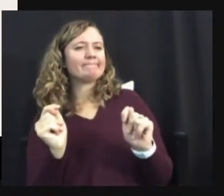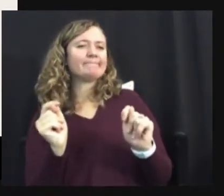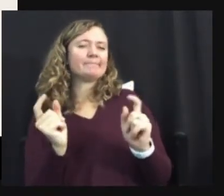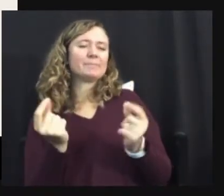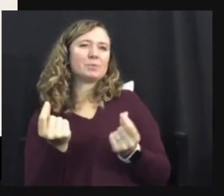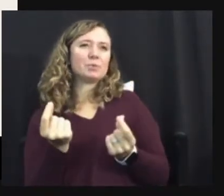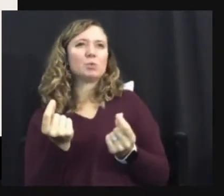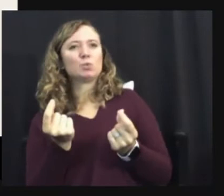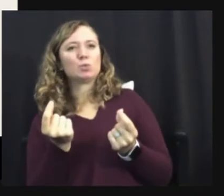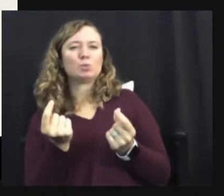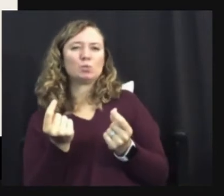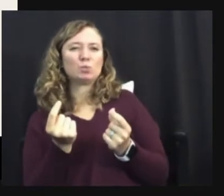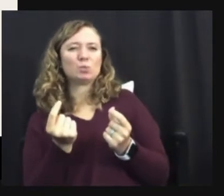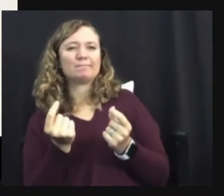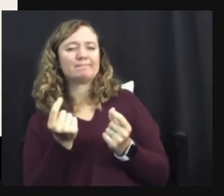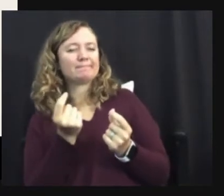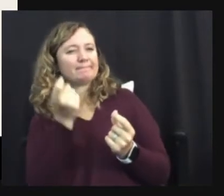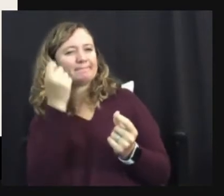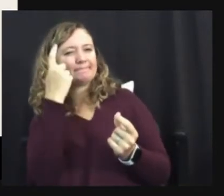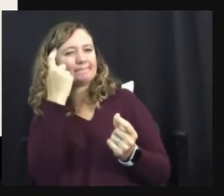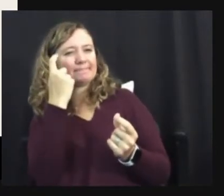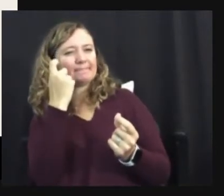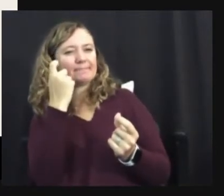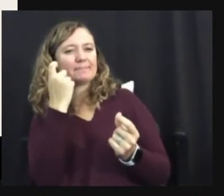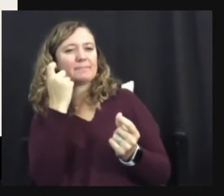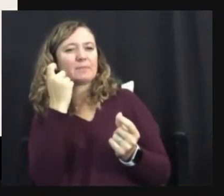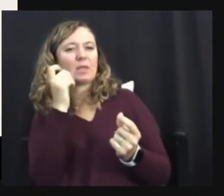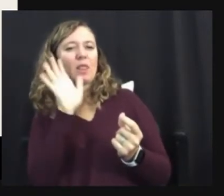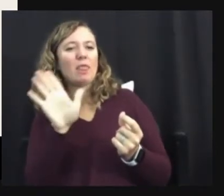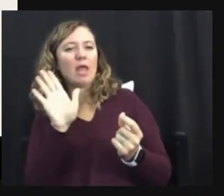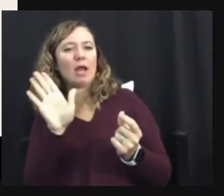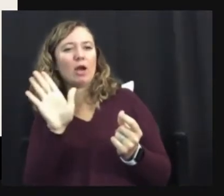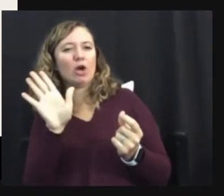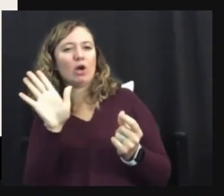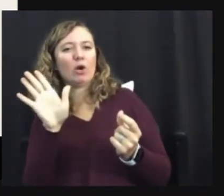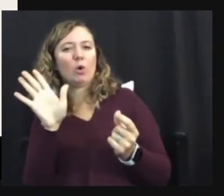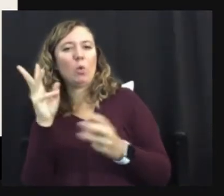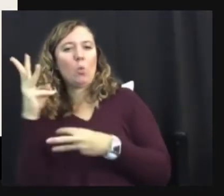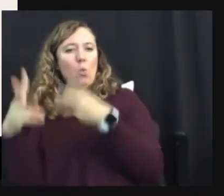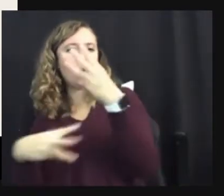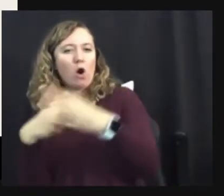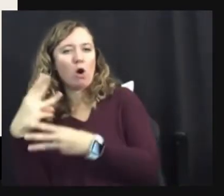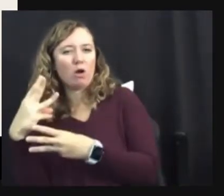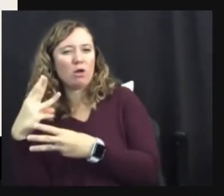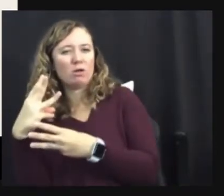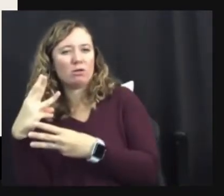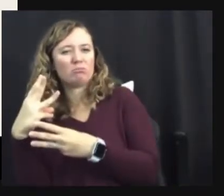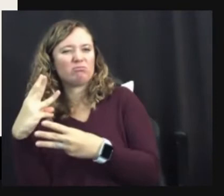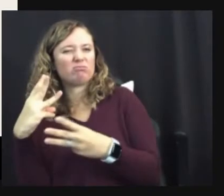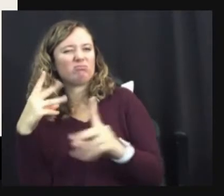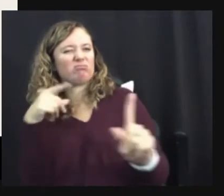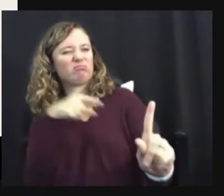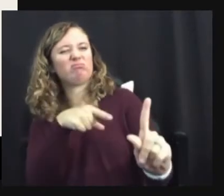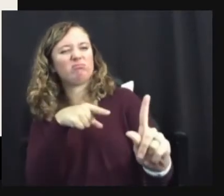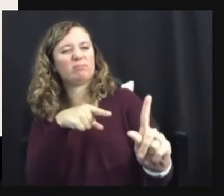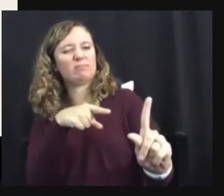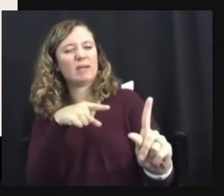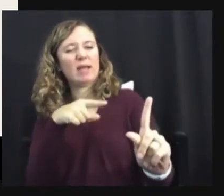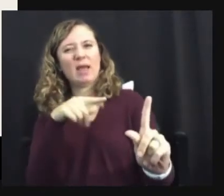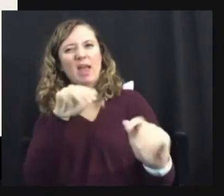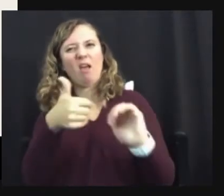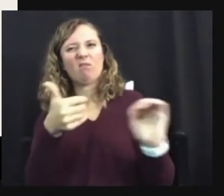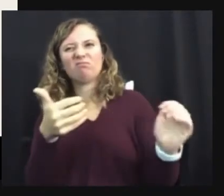to understand based on their own worldview. And they didn't understand that, um, that